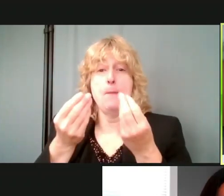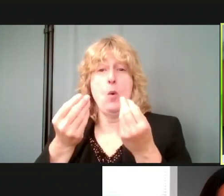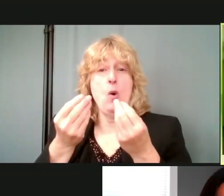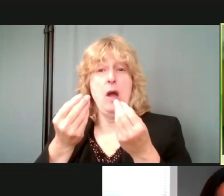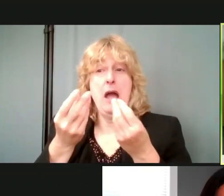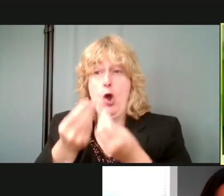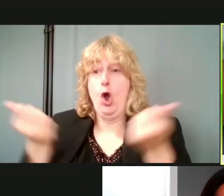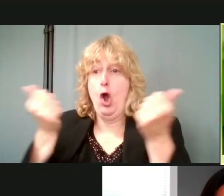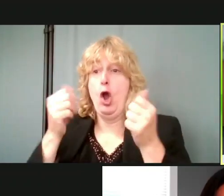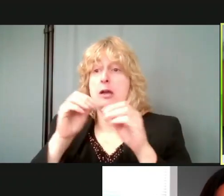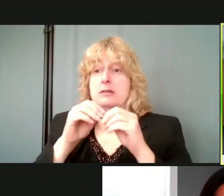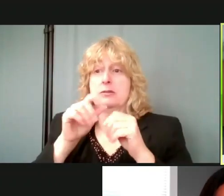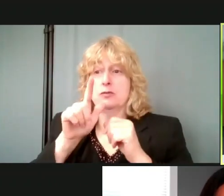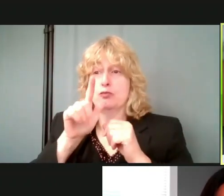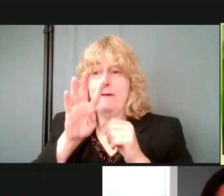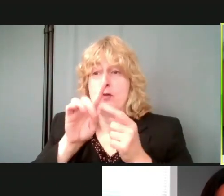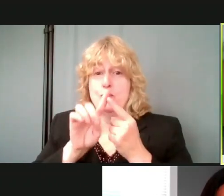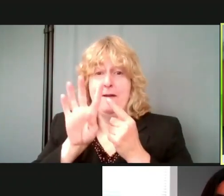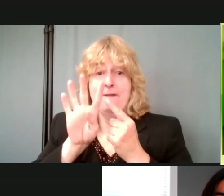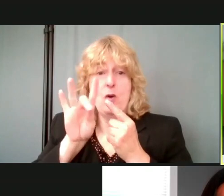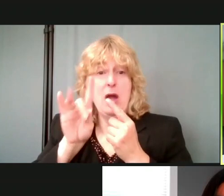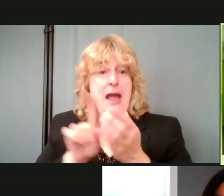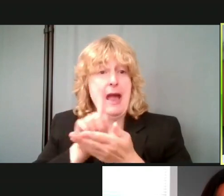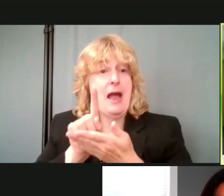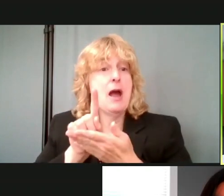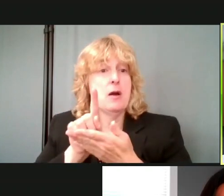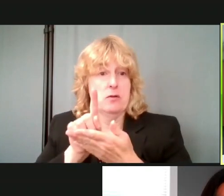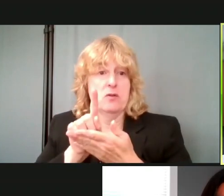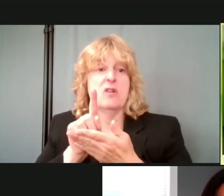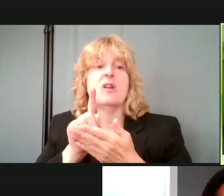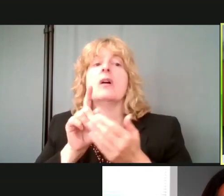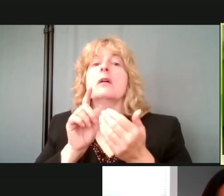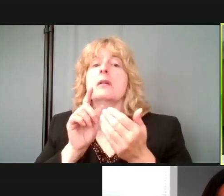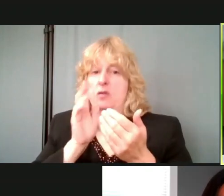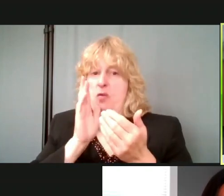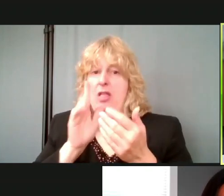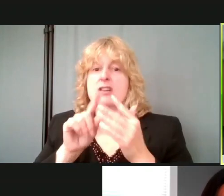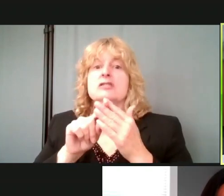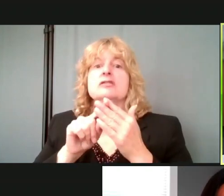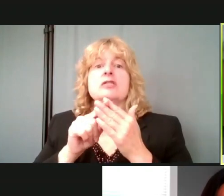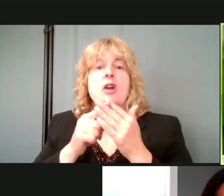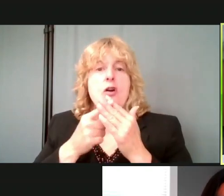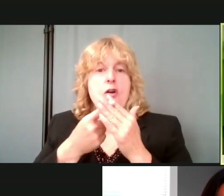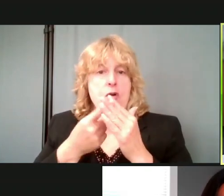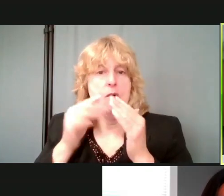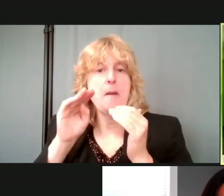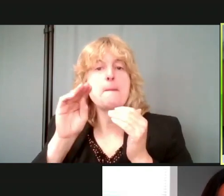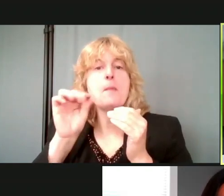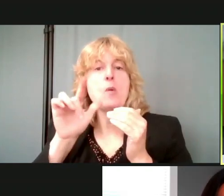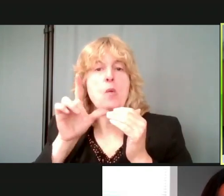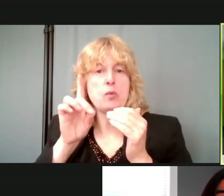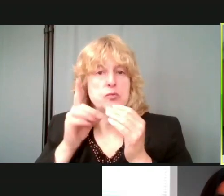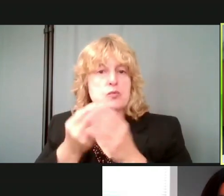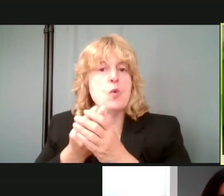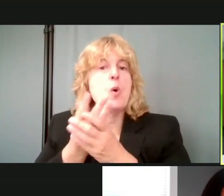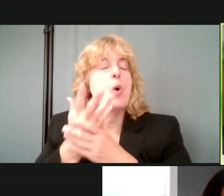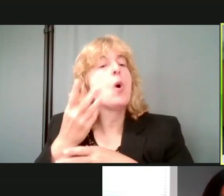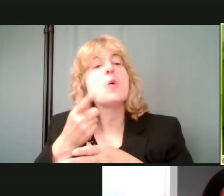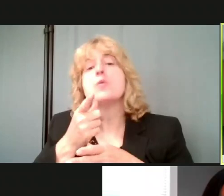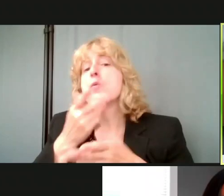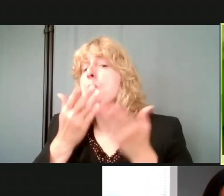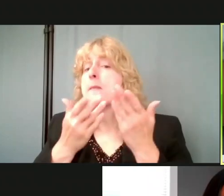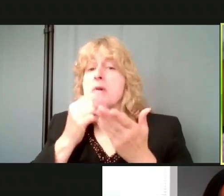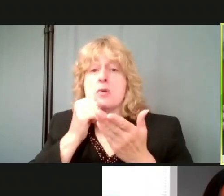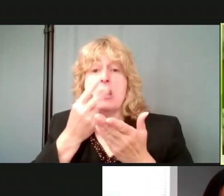um, the, the clock starts ticking and the mold can start, um, growing. And you don't necessarily see that, uh, right away.